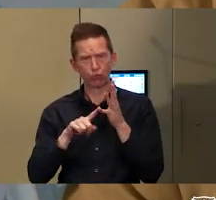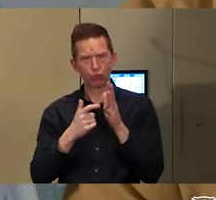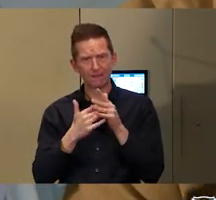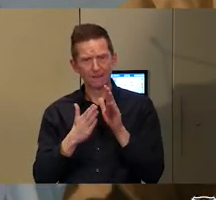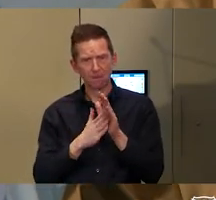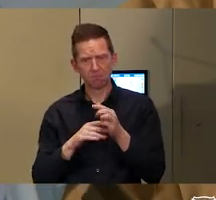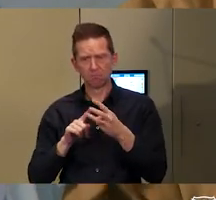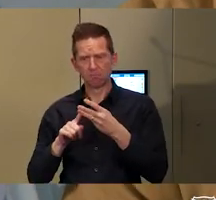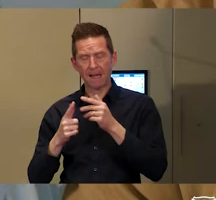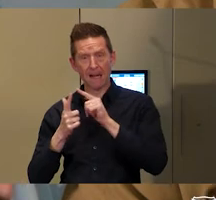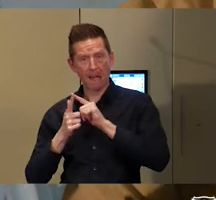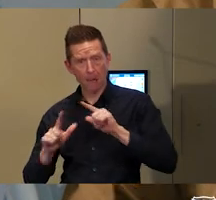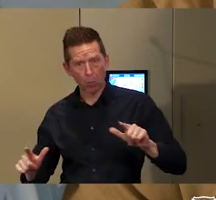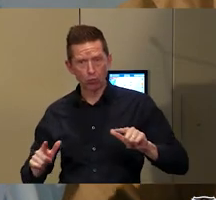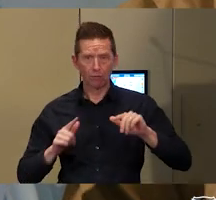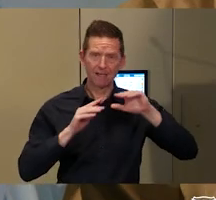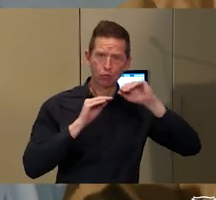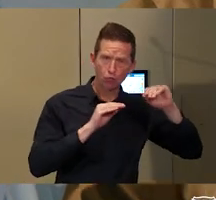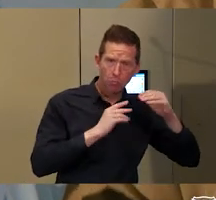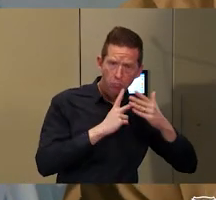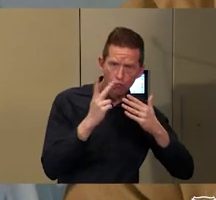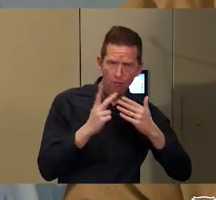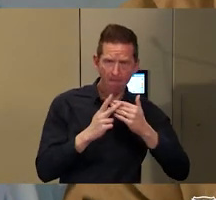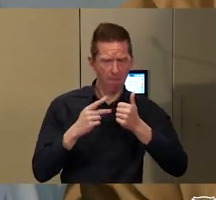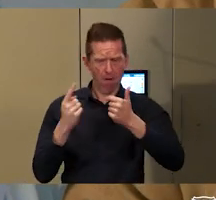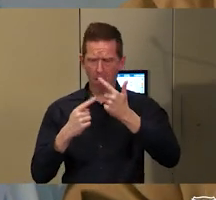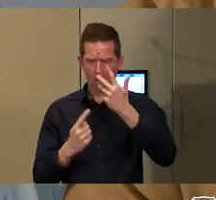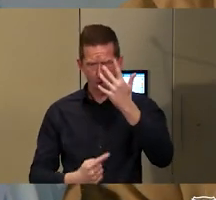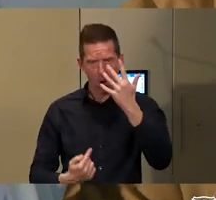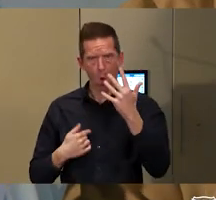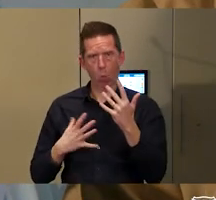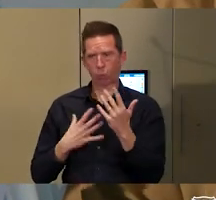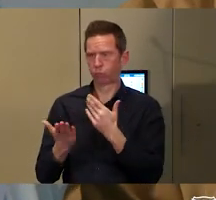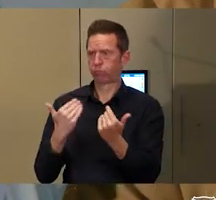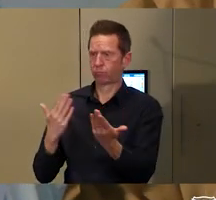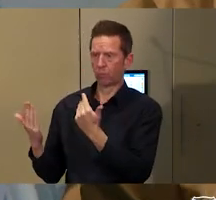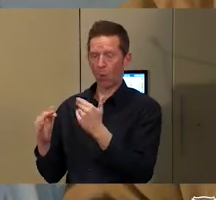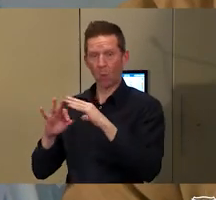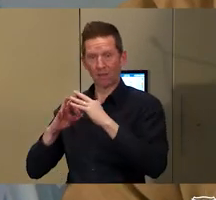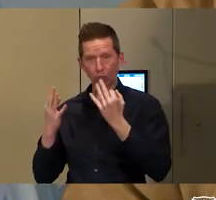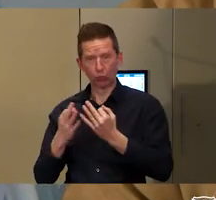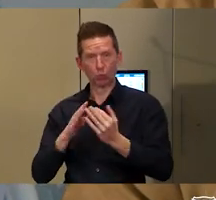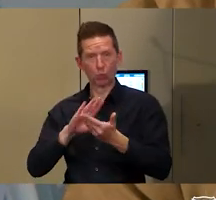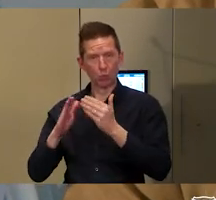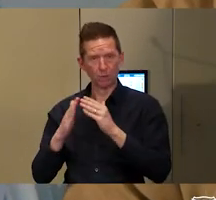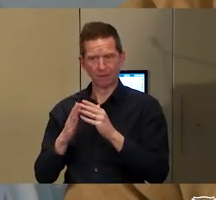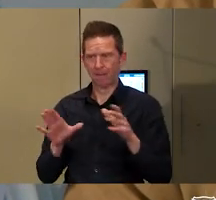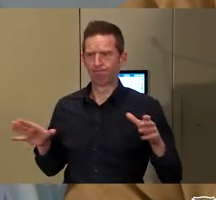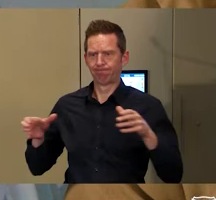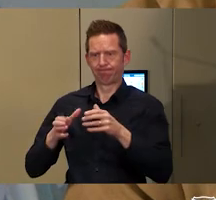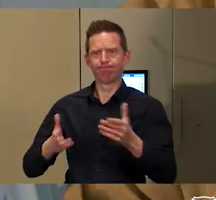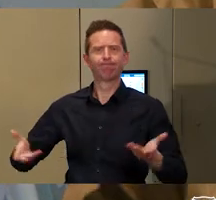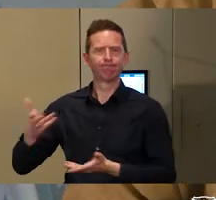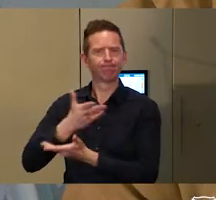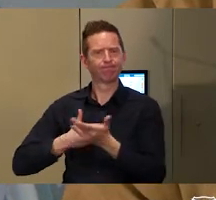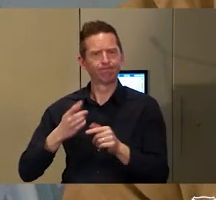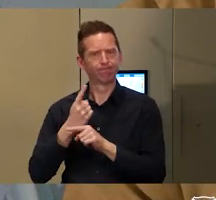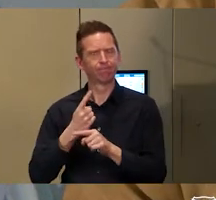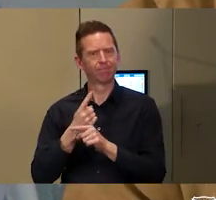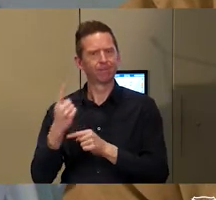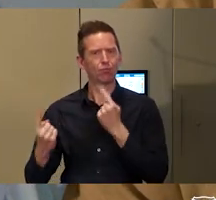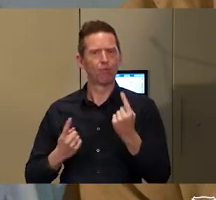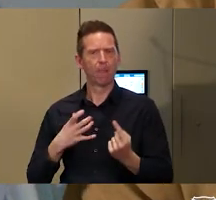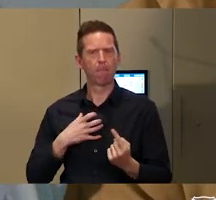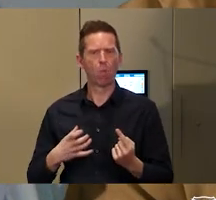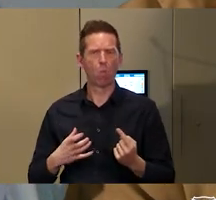programs, and we want to be able to bring those Indigenous organisations, communities, into conversation with each other. So there's so much